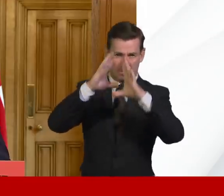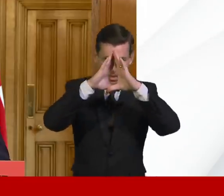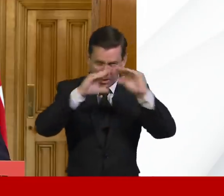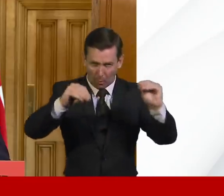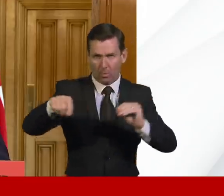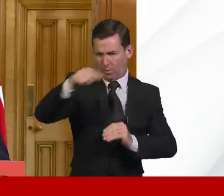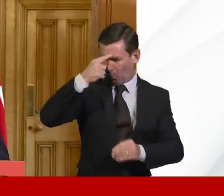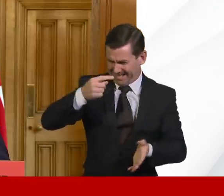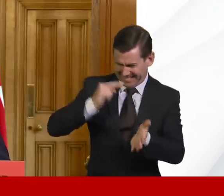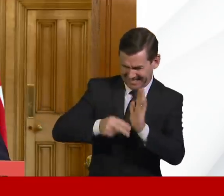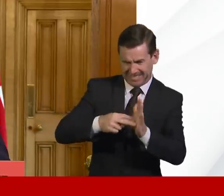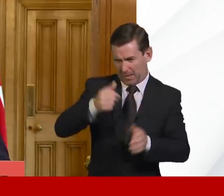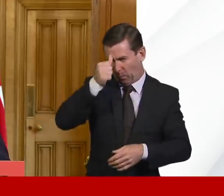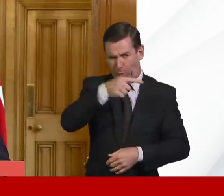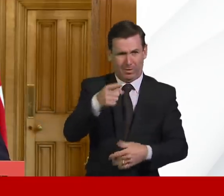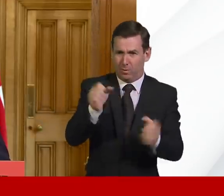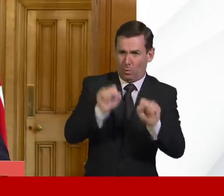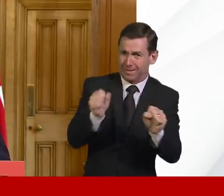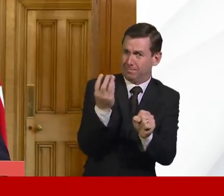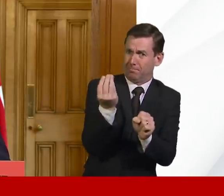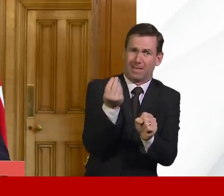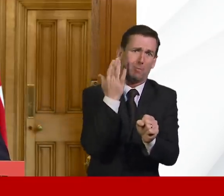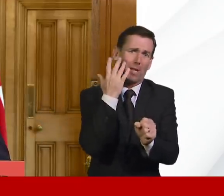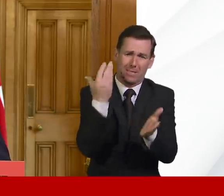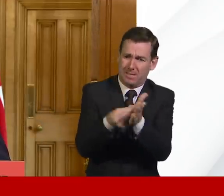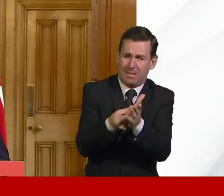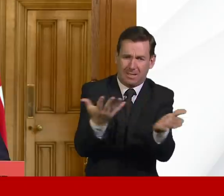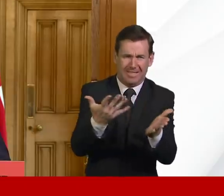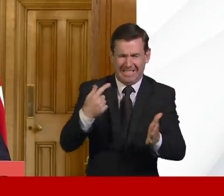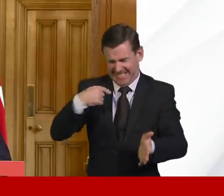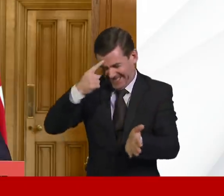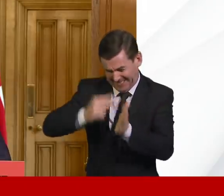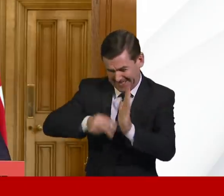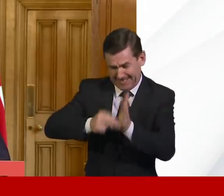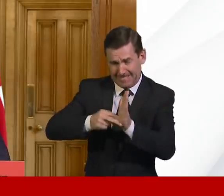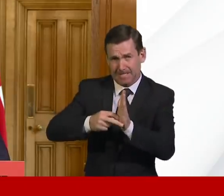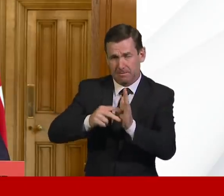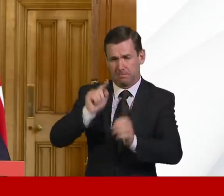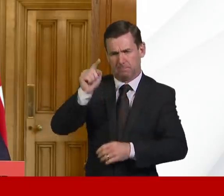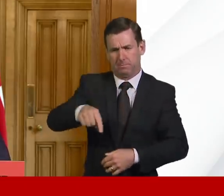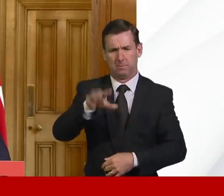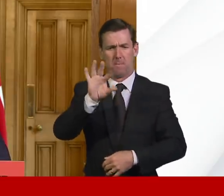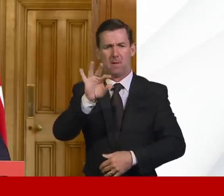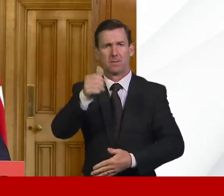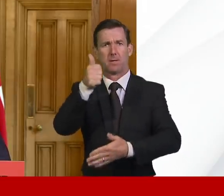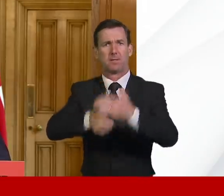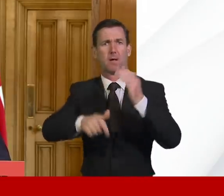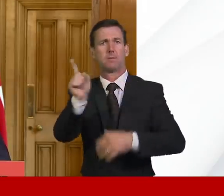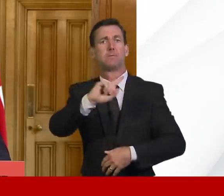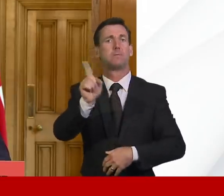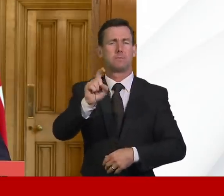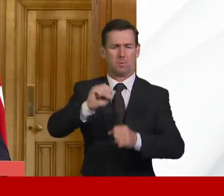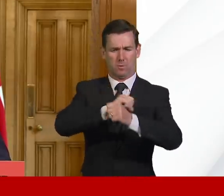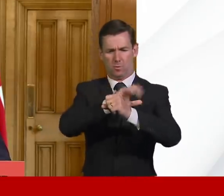as quickly as possible to where it is needed. On Monday, we launched the Coronavirus Business